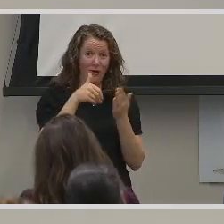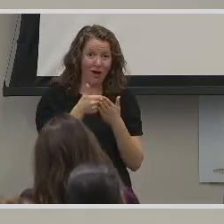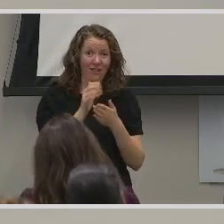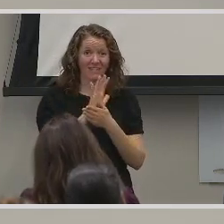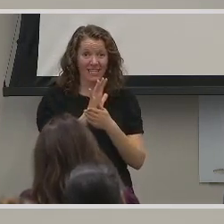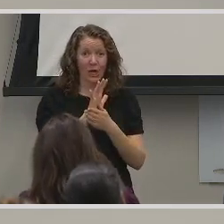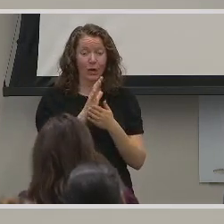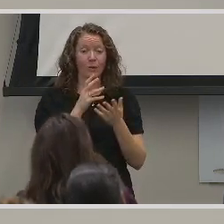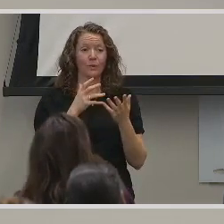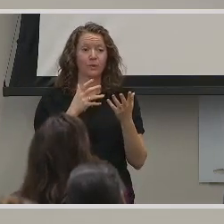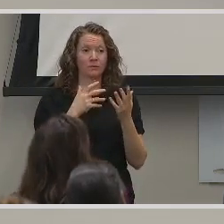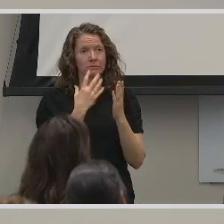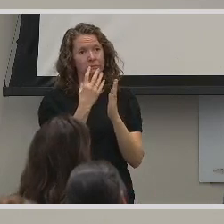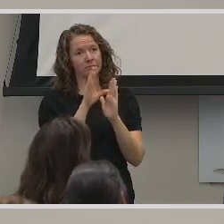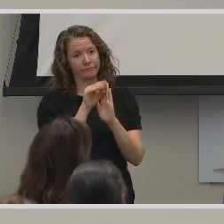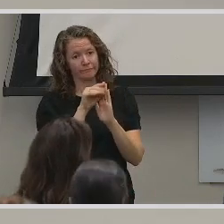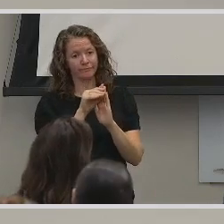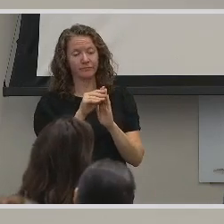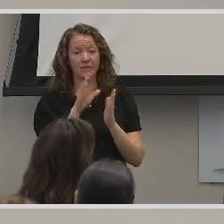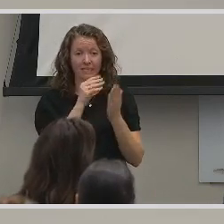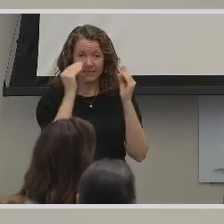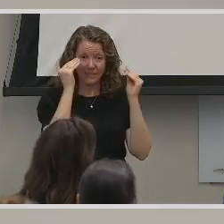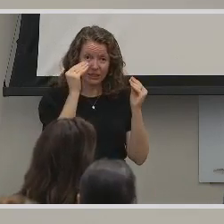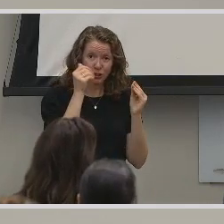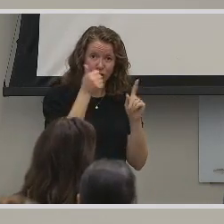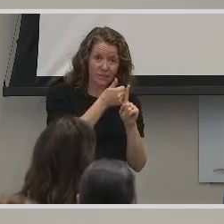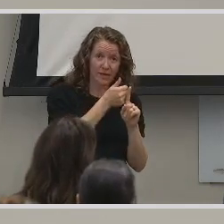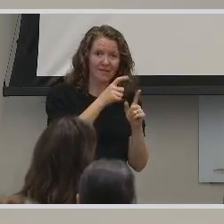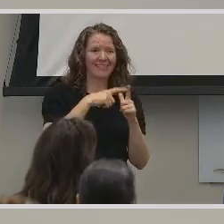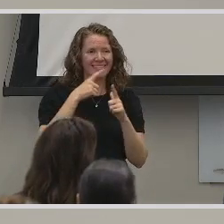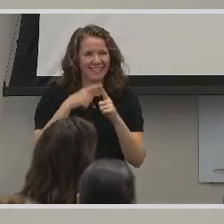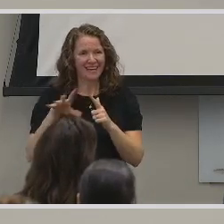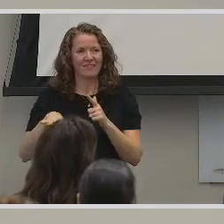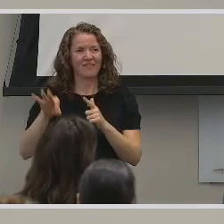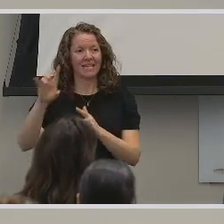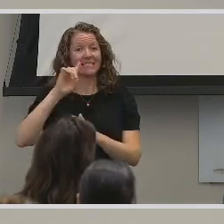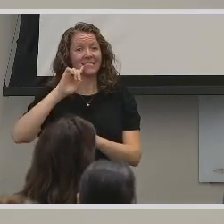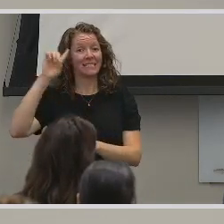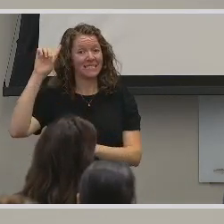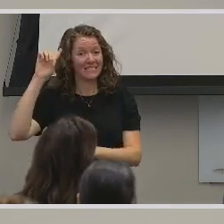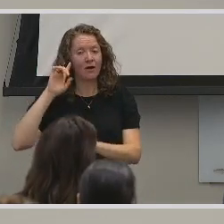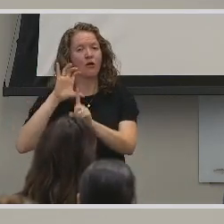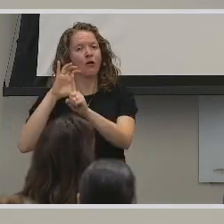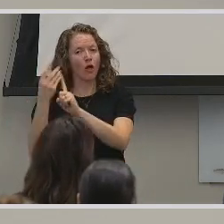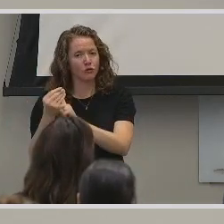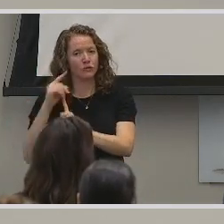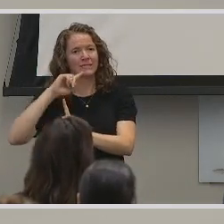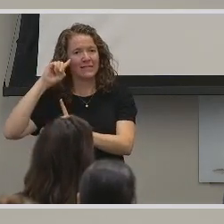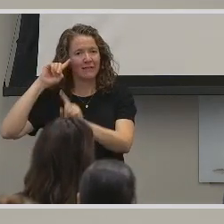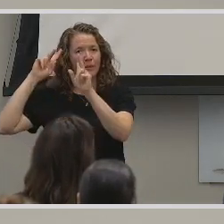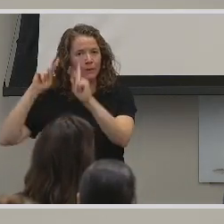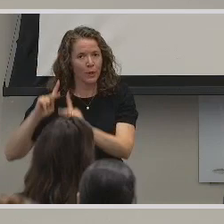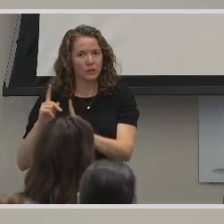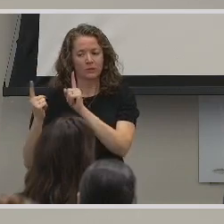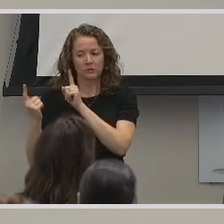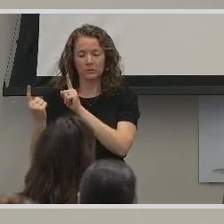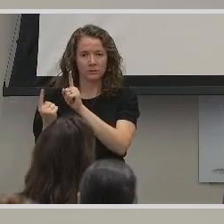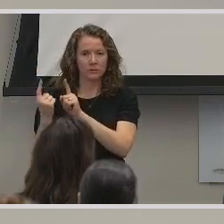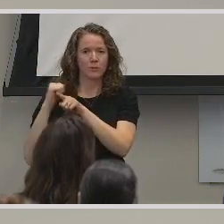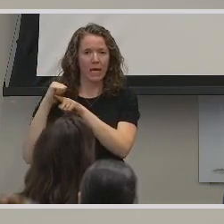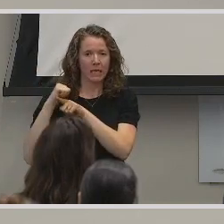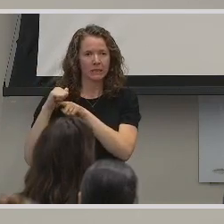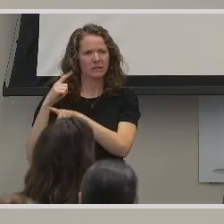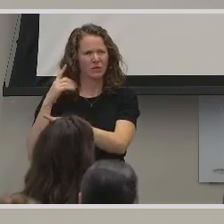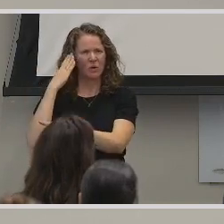teach yourself, and then maybe find a deaf person to practice with. Make sure they're culturally deaf. Make sure that they're familiar with